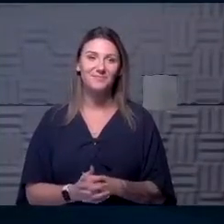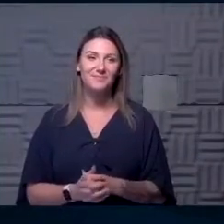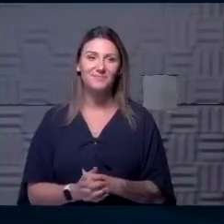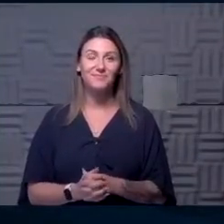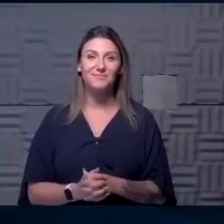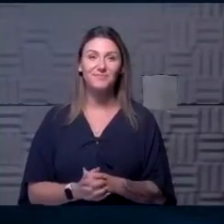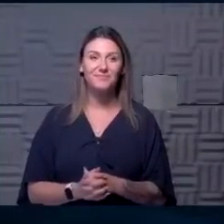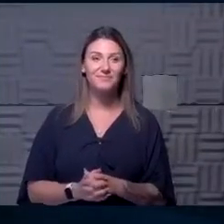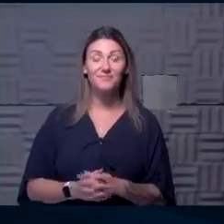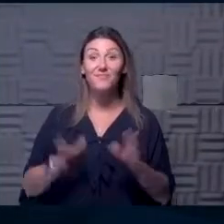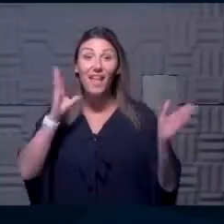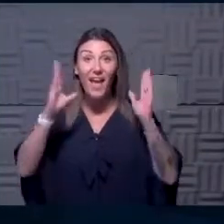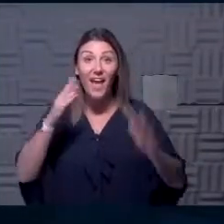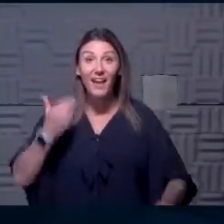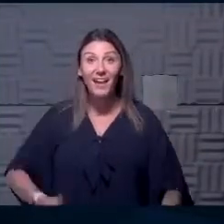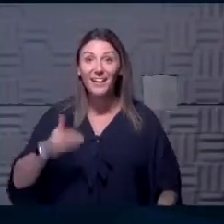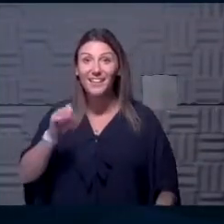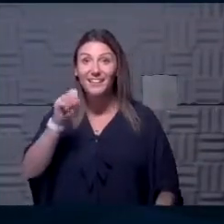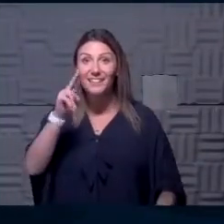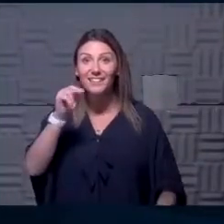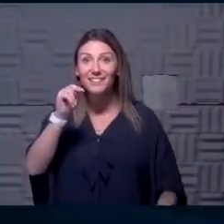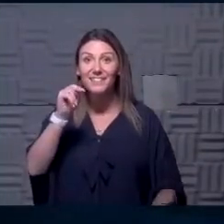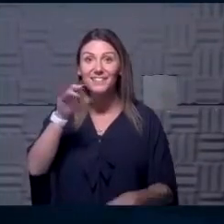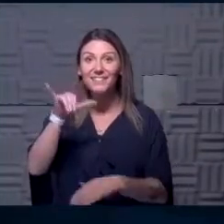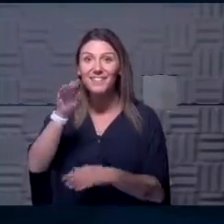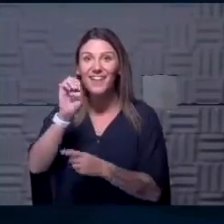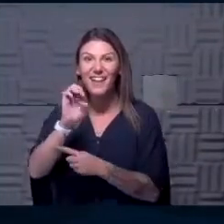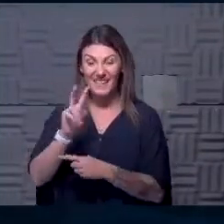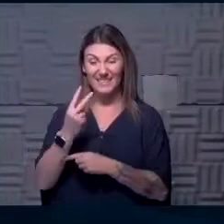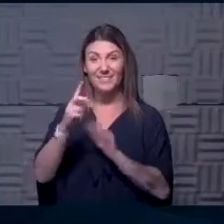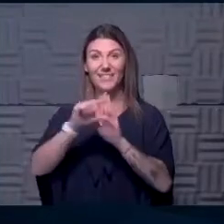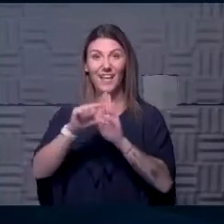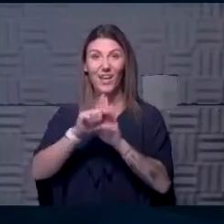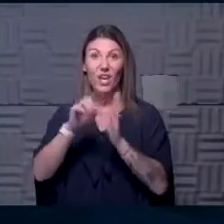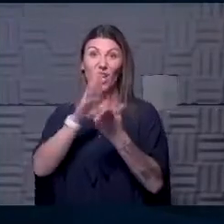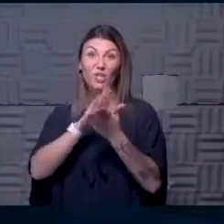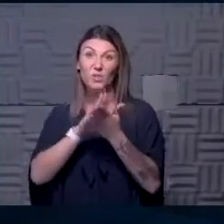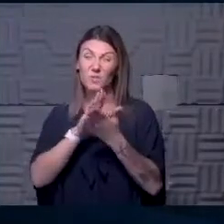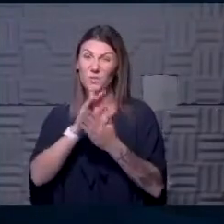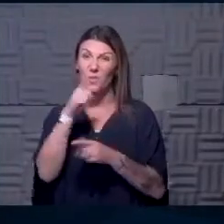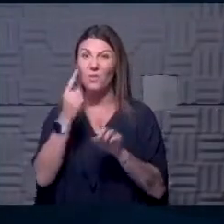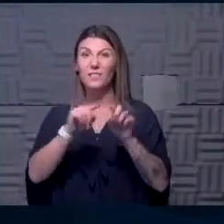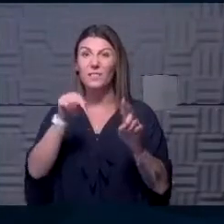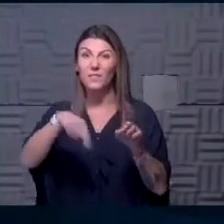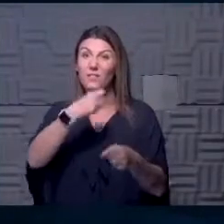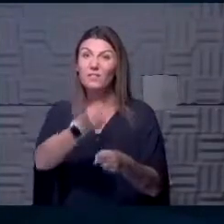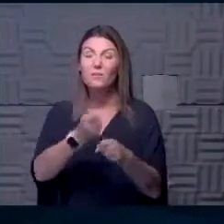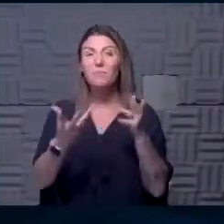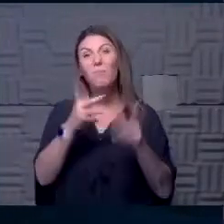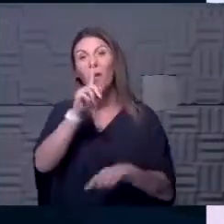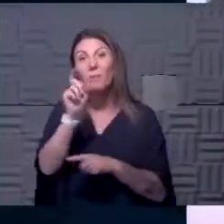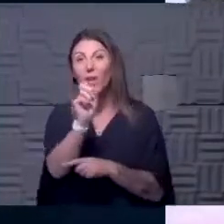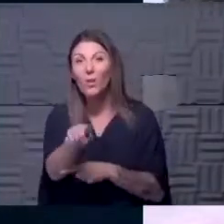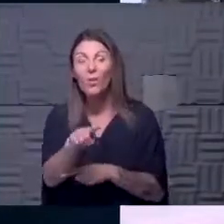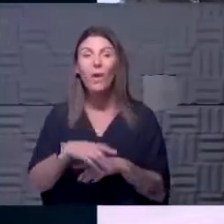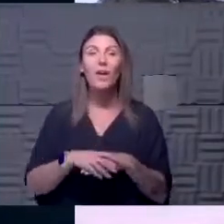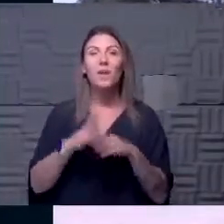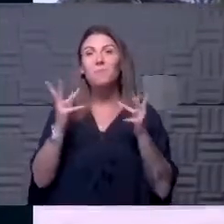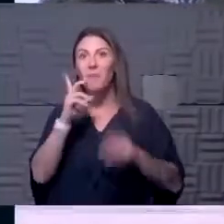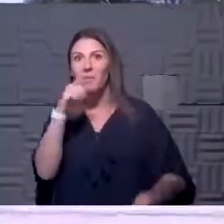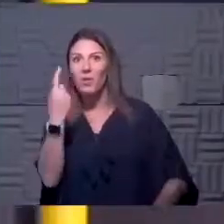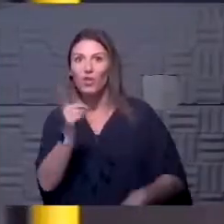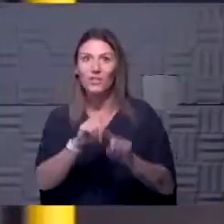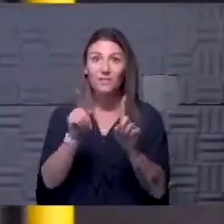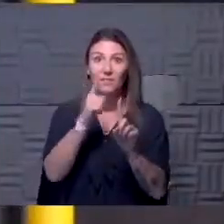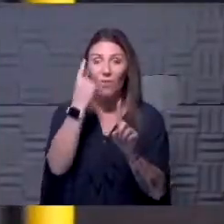Hi friends, I'm Sunny and I'm going in the second grade. School's going to look a little bit weird this year. You might have questions. It might look different for